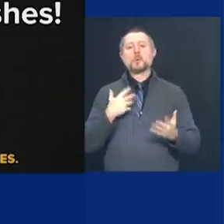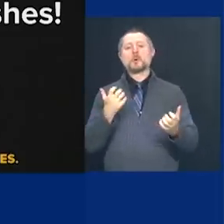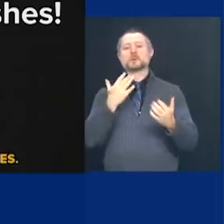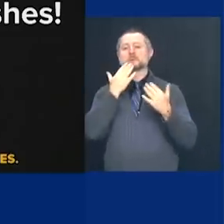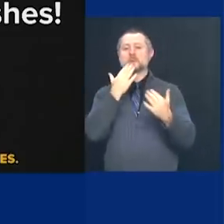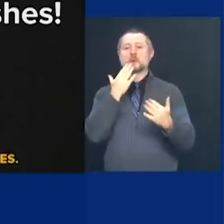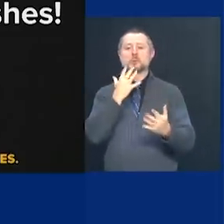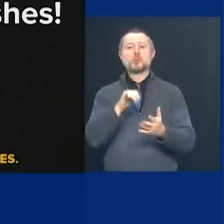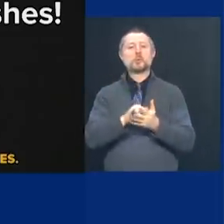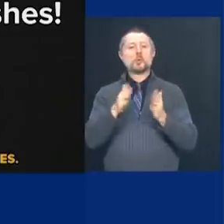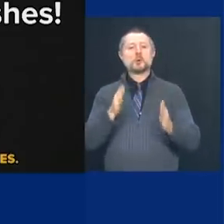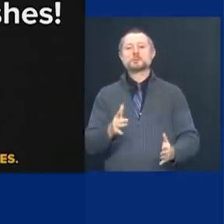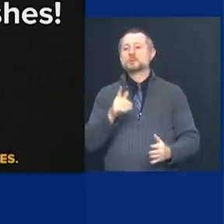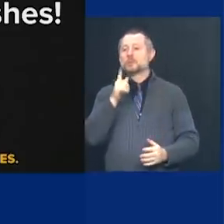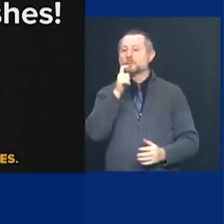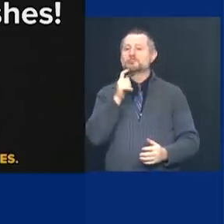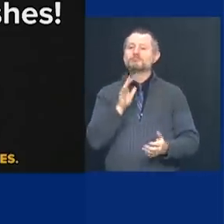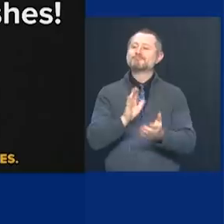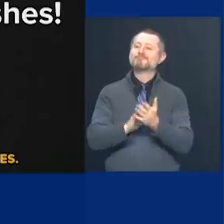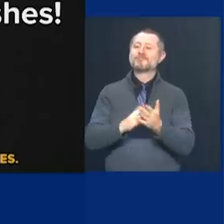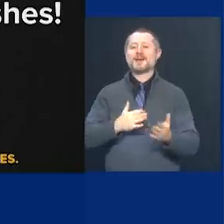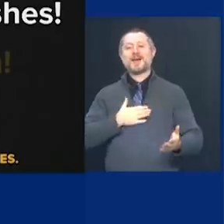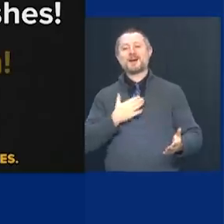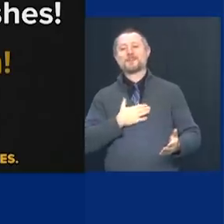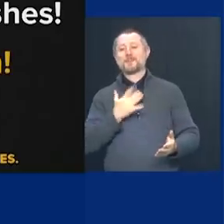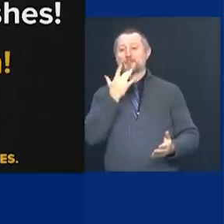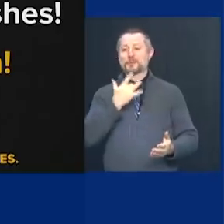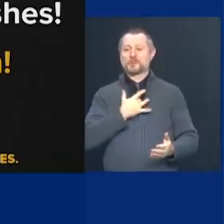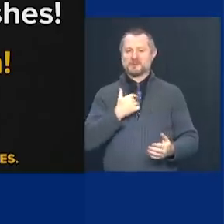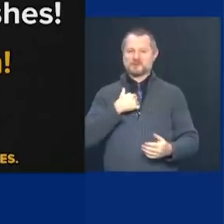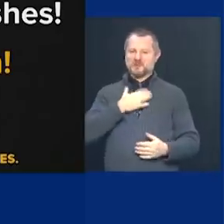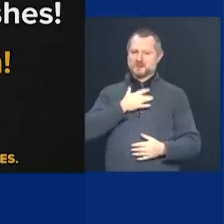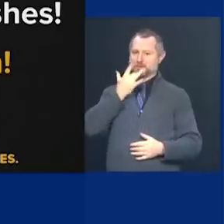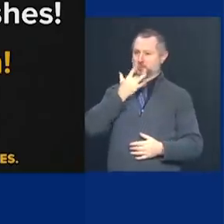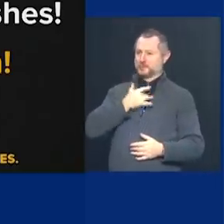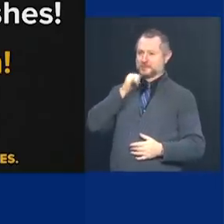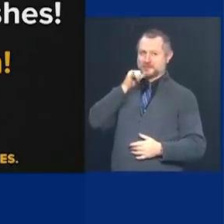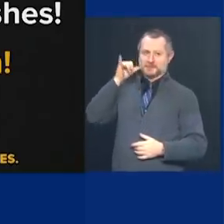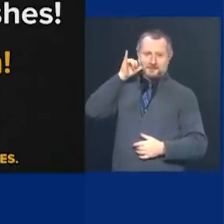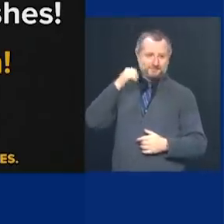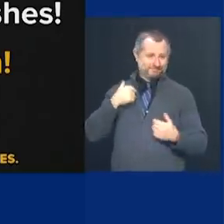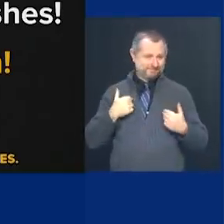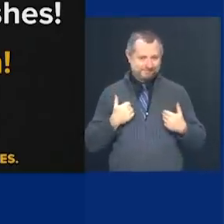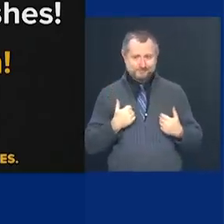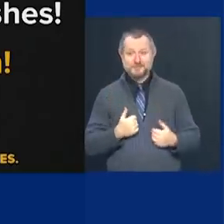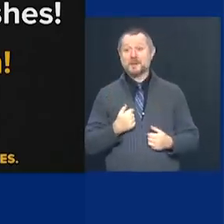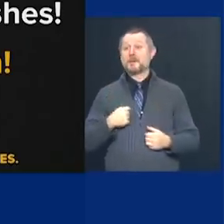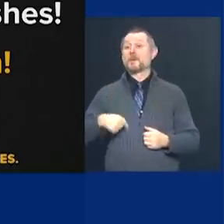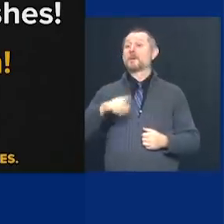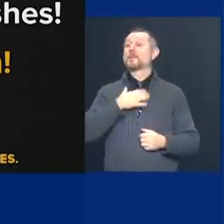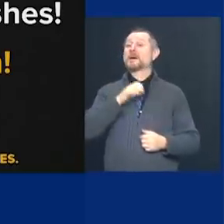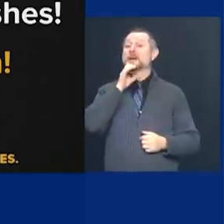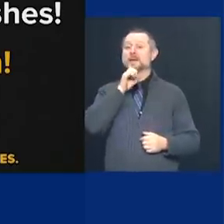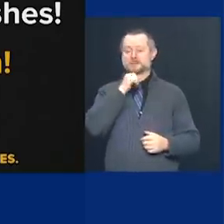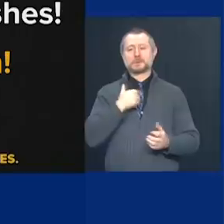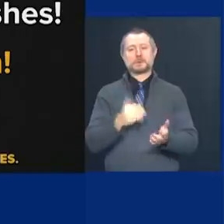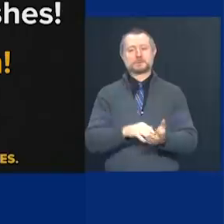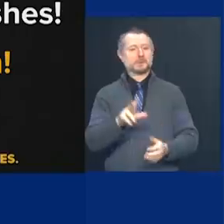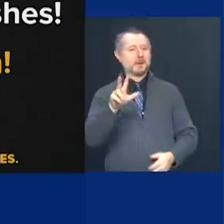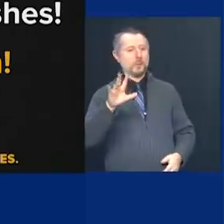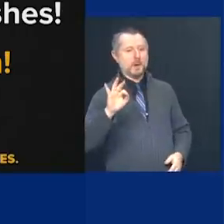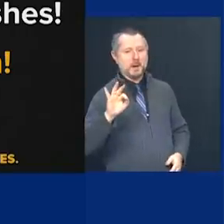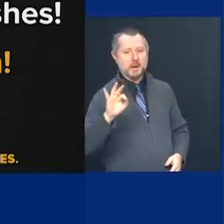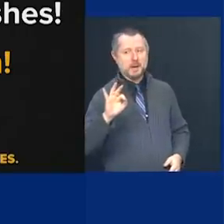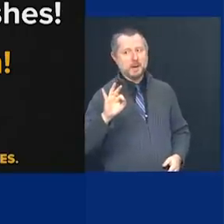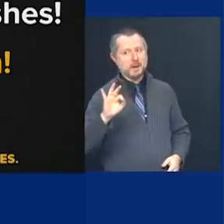me great birthday wishes. My birthday was yesterday. People were curious. I was 39 years old. Again, I'm just going to